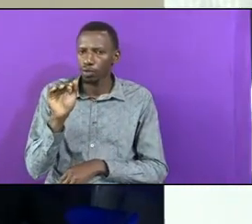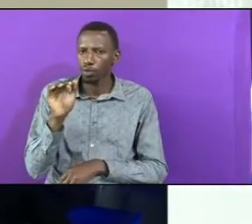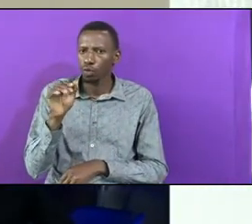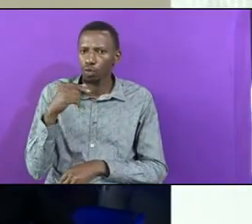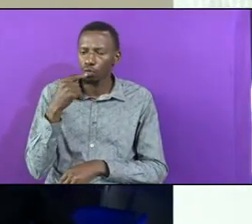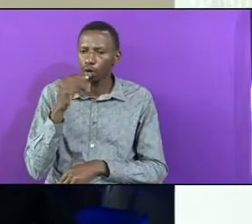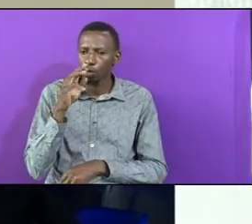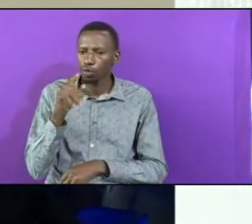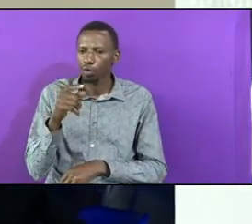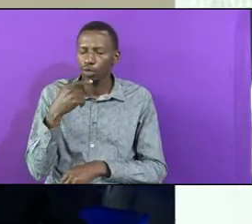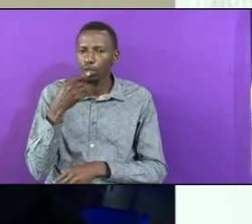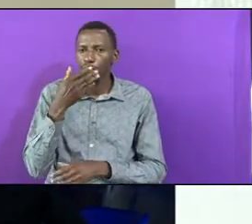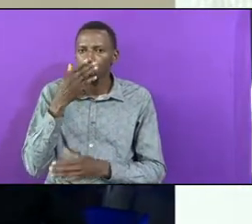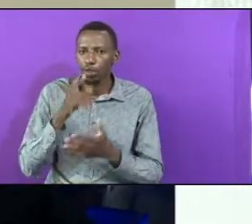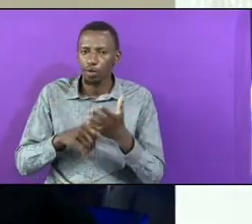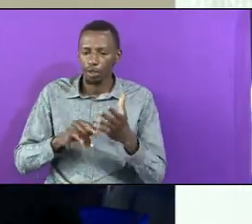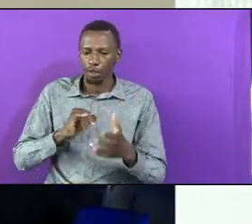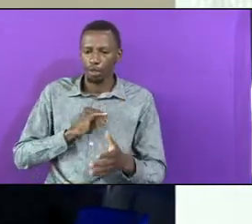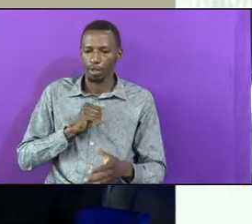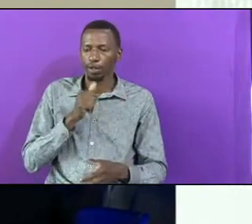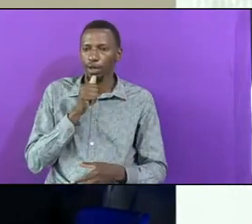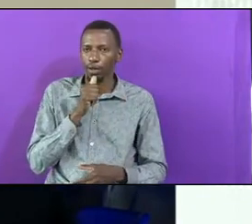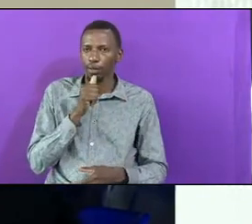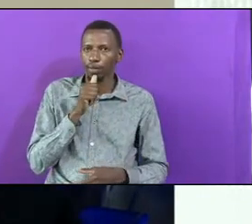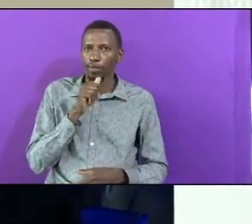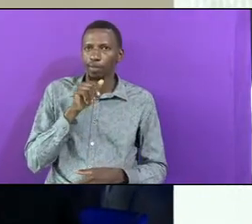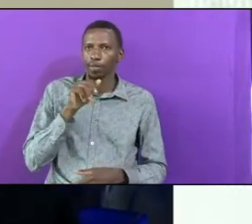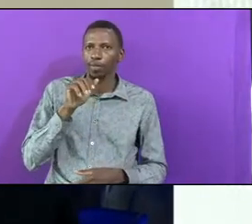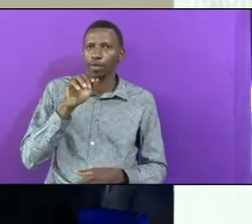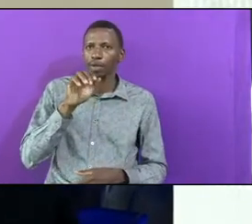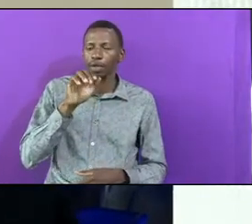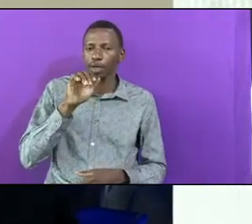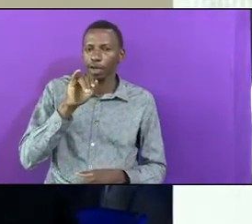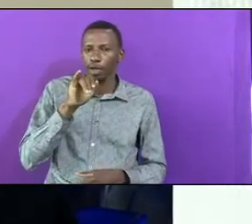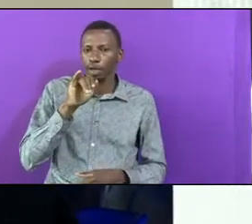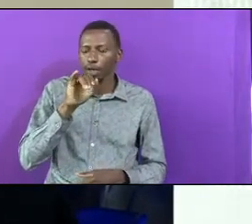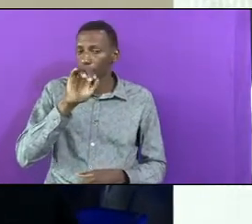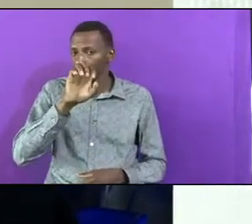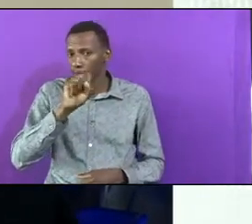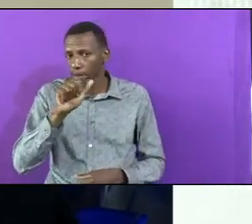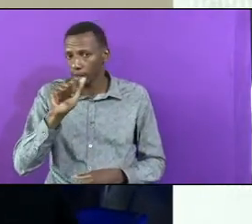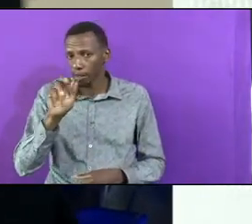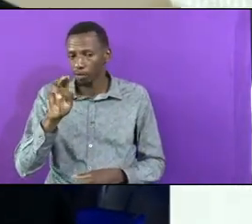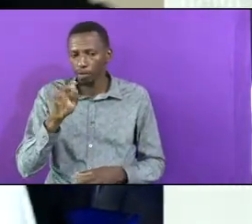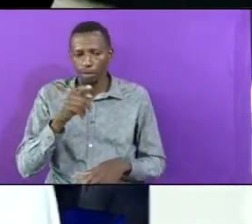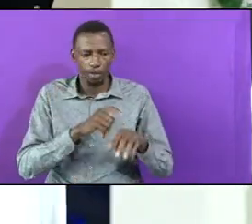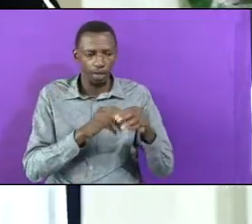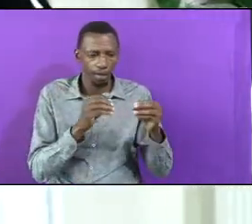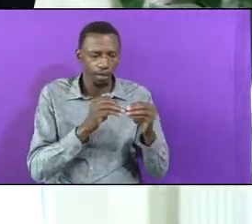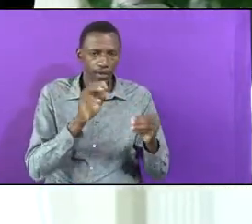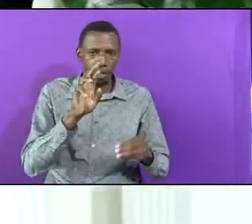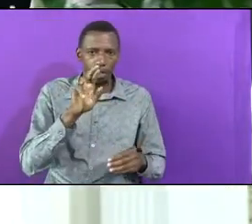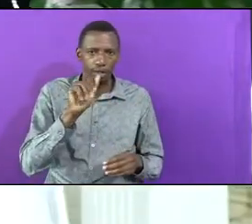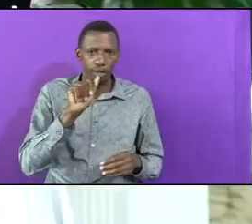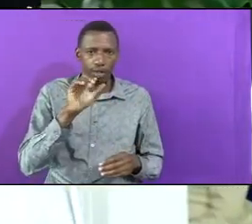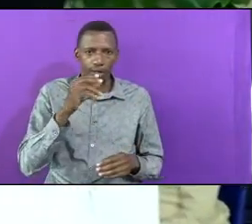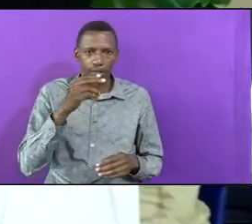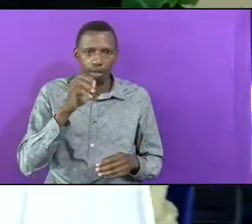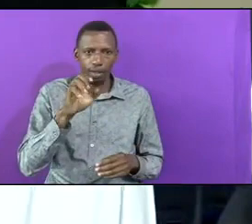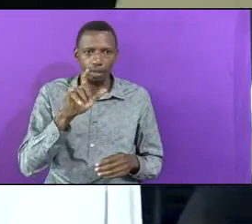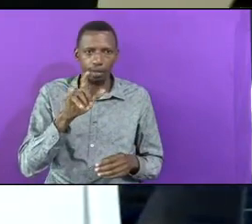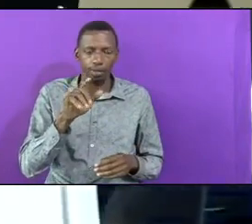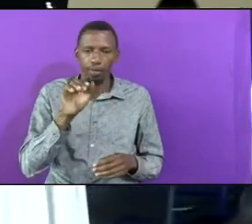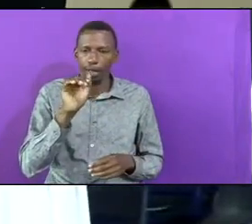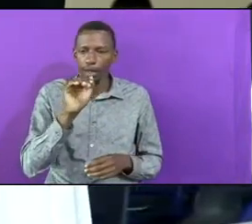Who Is When They Met With Rachel At The Well Rachel Asked Him Who He Is He Said I Am The